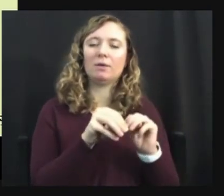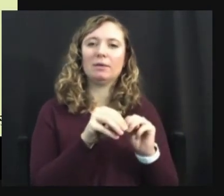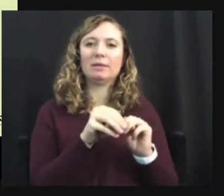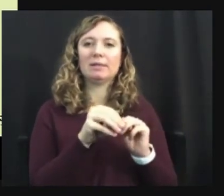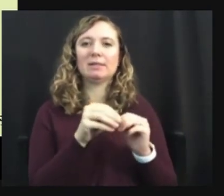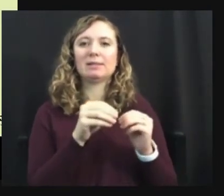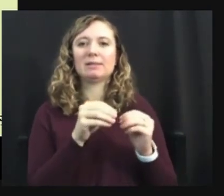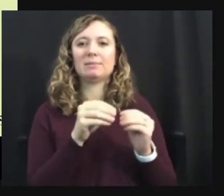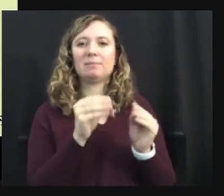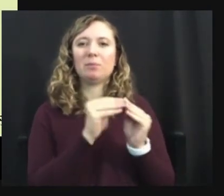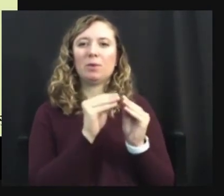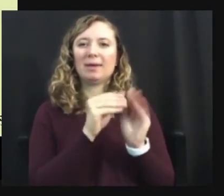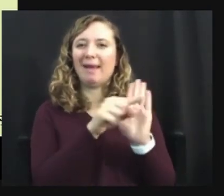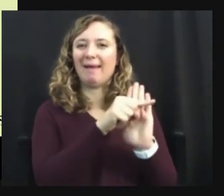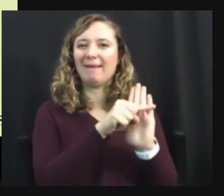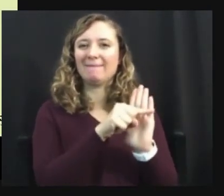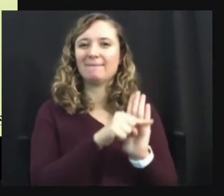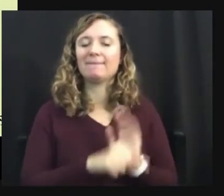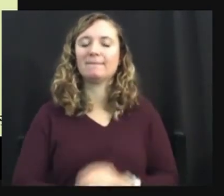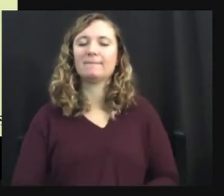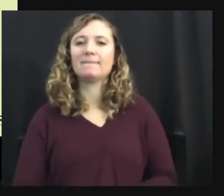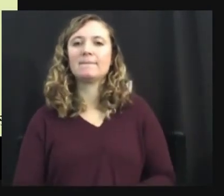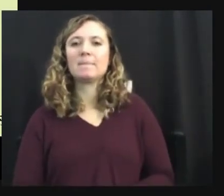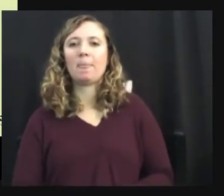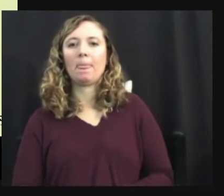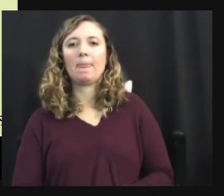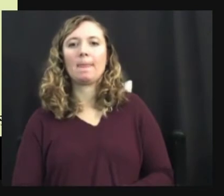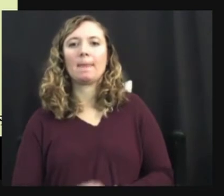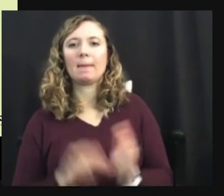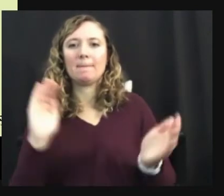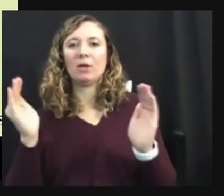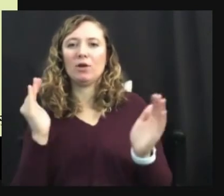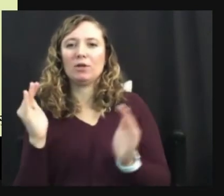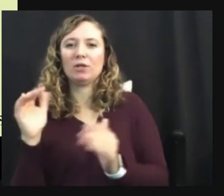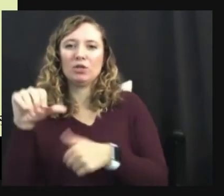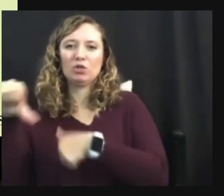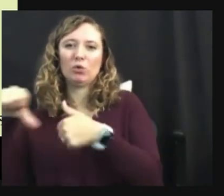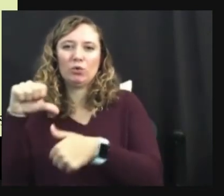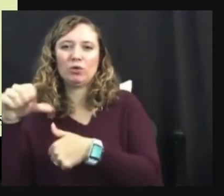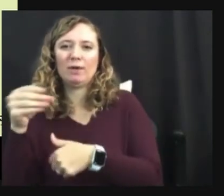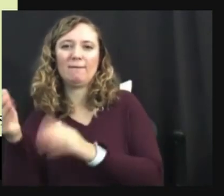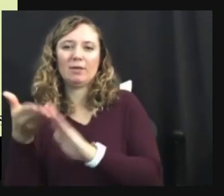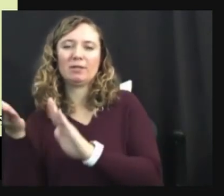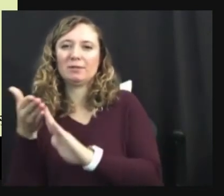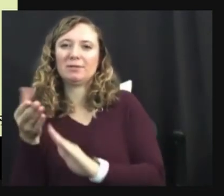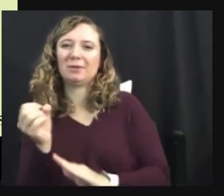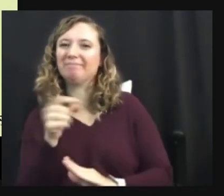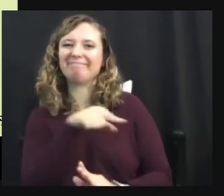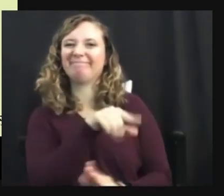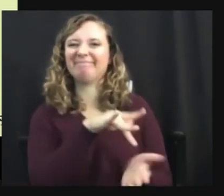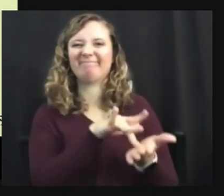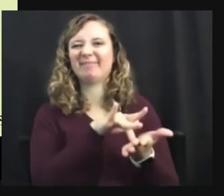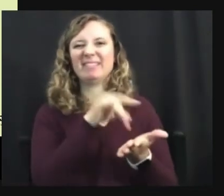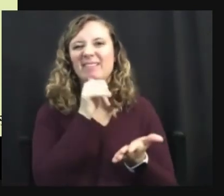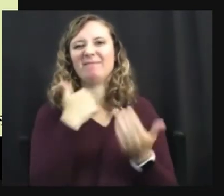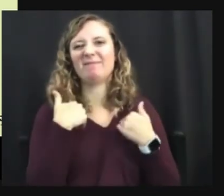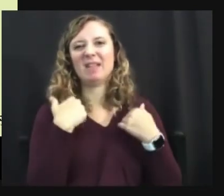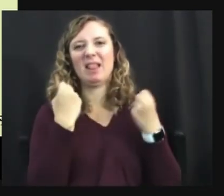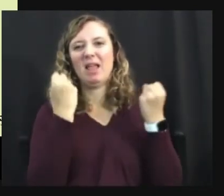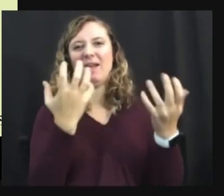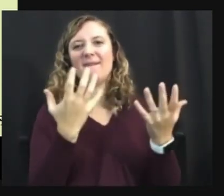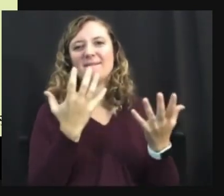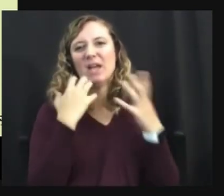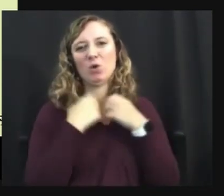I, I don't, I don't know that I would ever say that the, the, the pathology paradigm has a lot of value. Um,